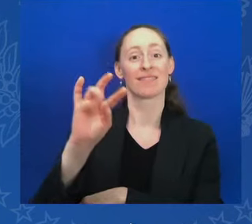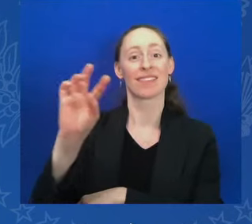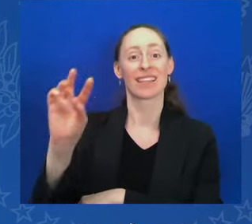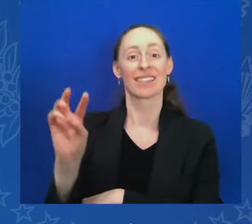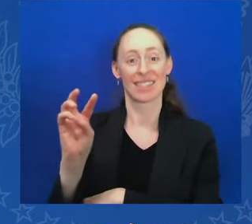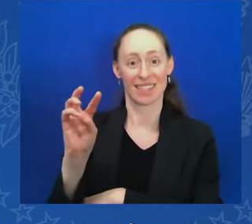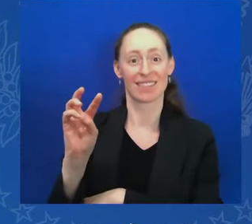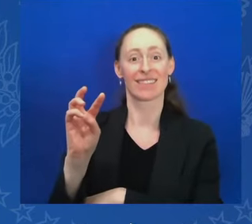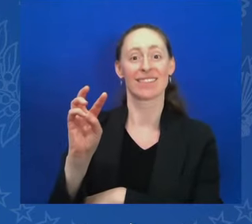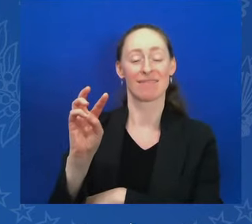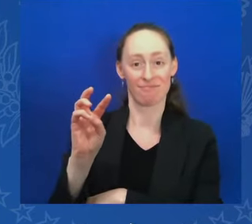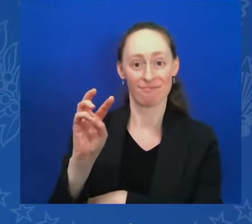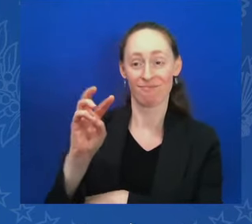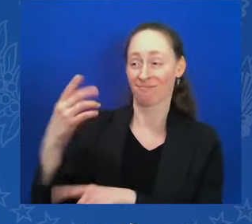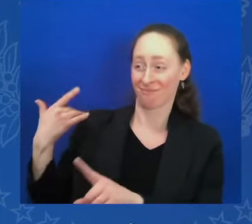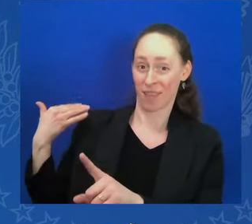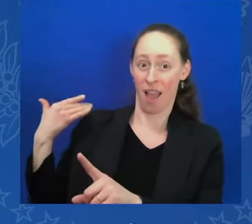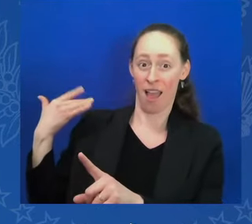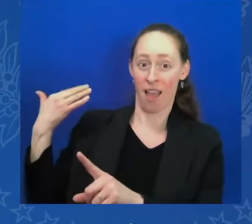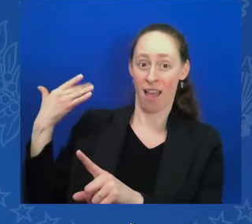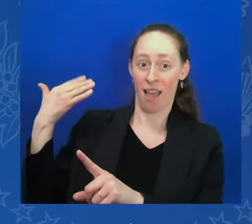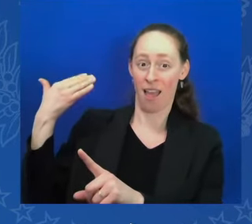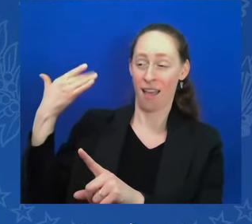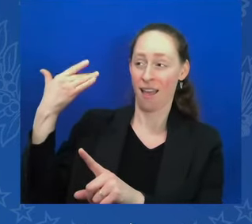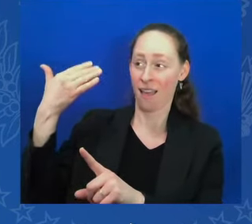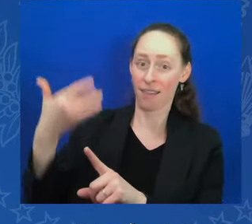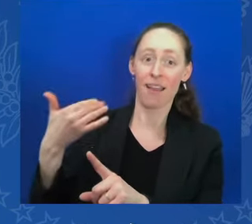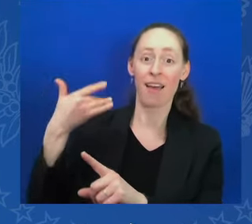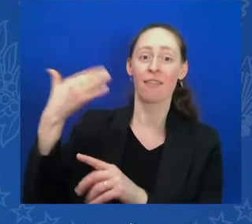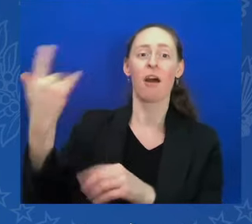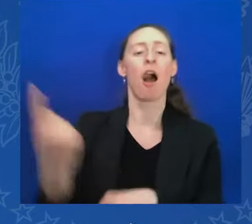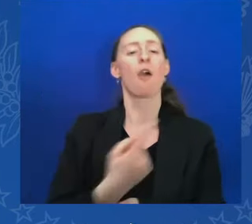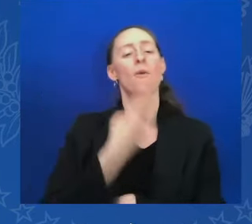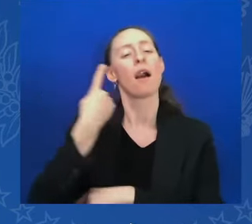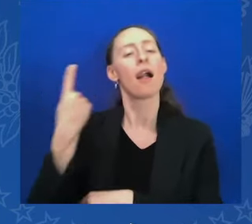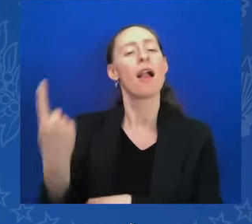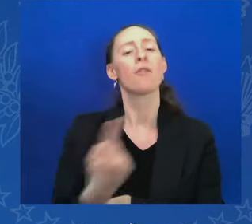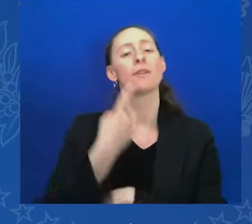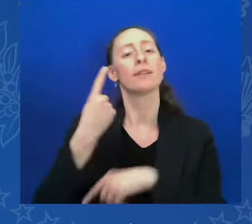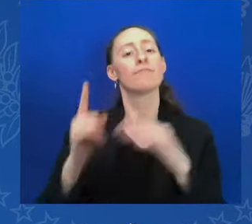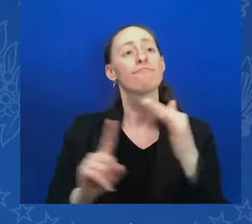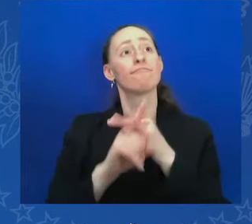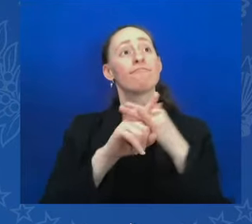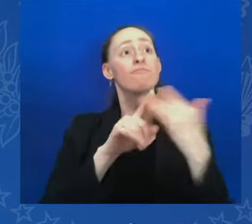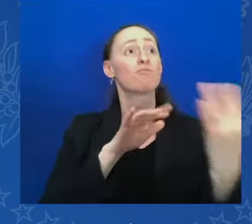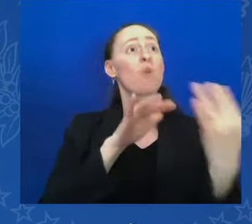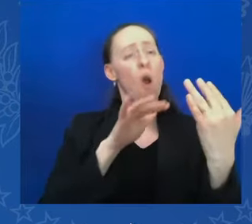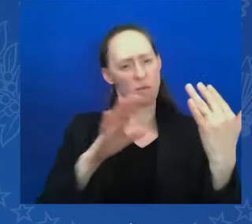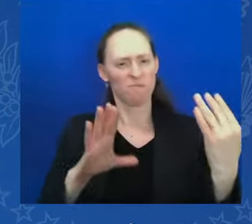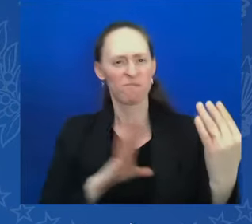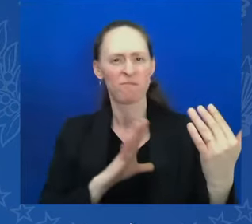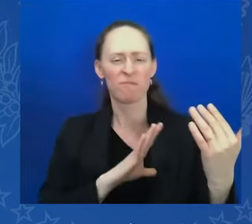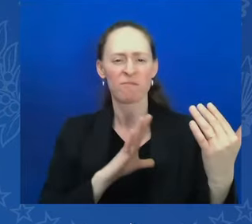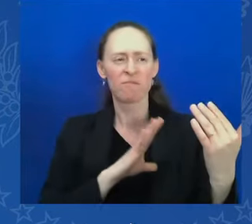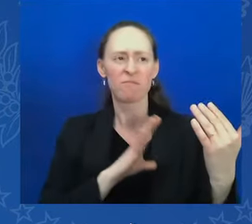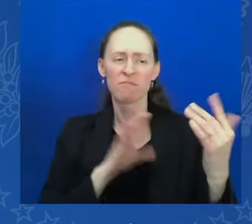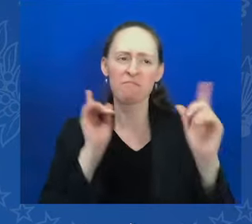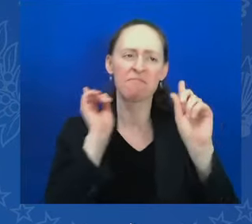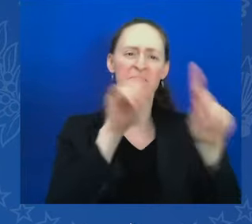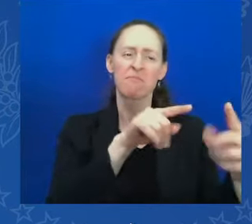to lay so costly a sacrifice upon the altar of freedom, we say